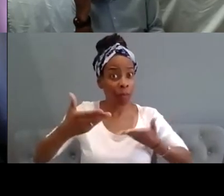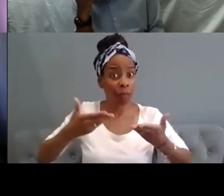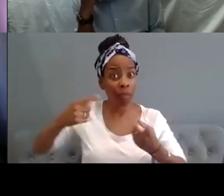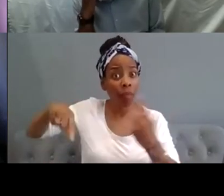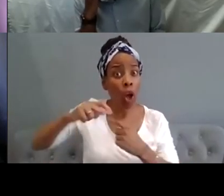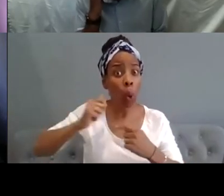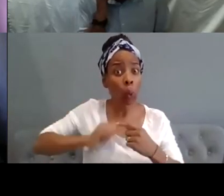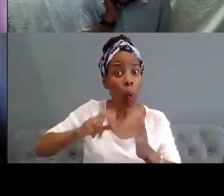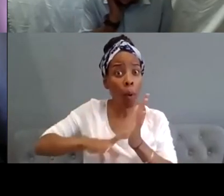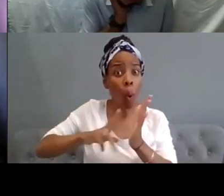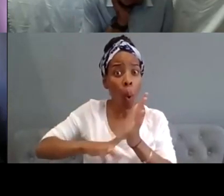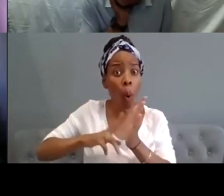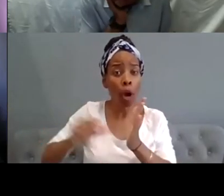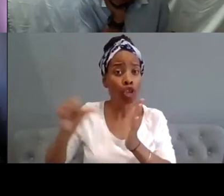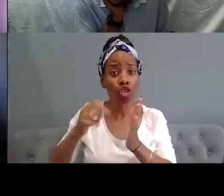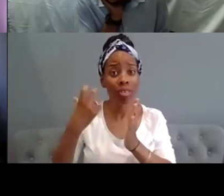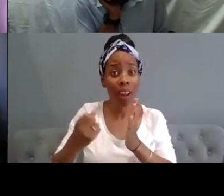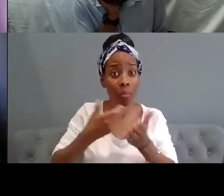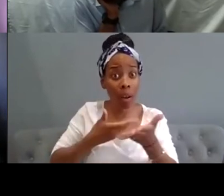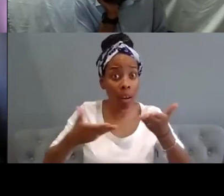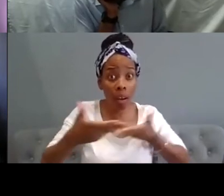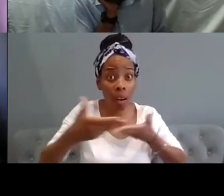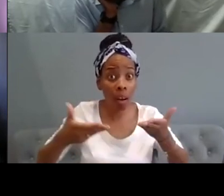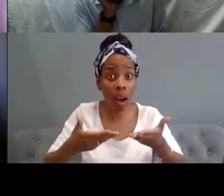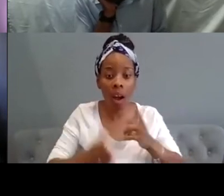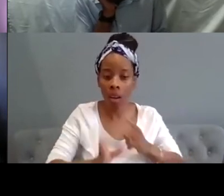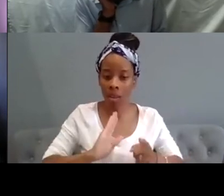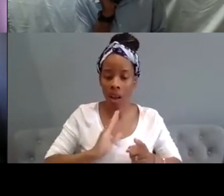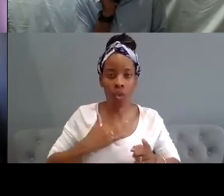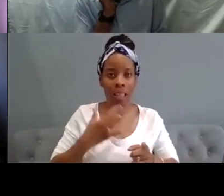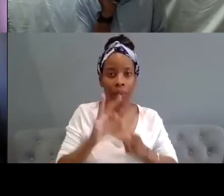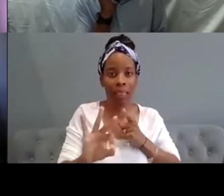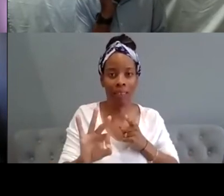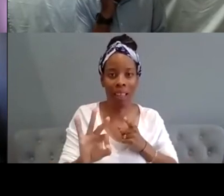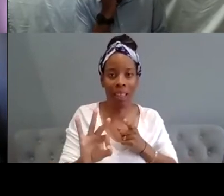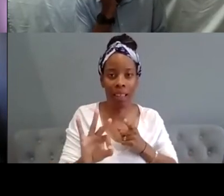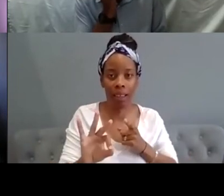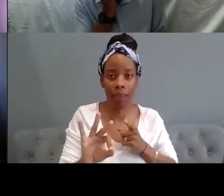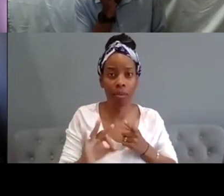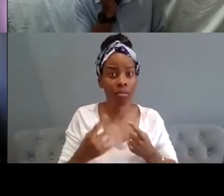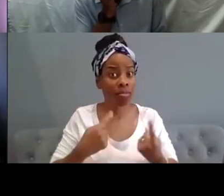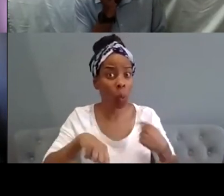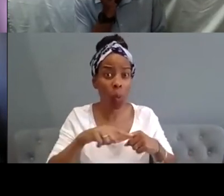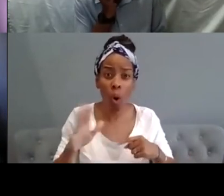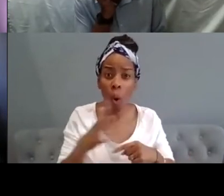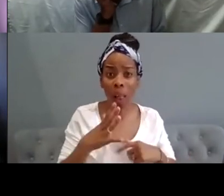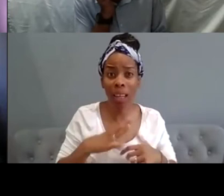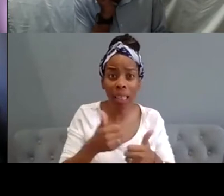dependent on support in one way or another but this is rarely acknowledged in the arts